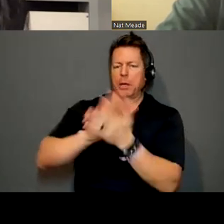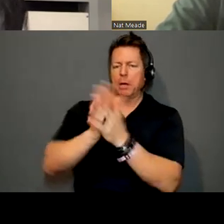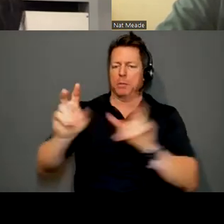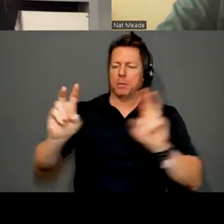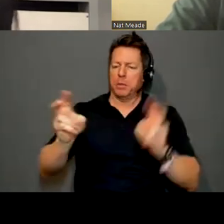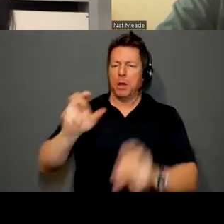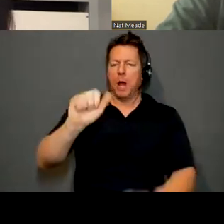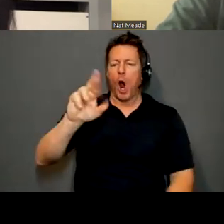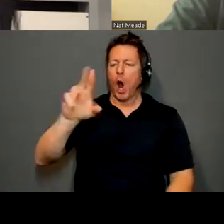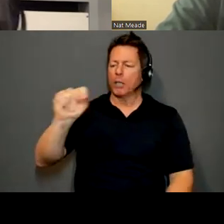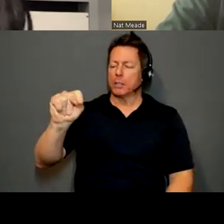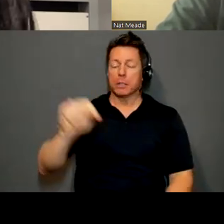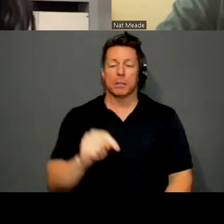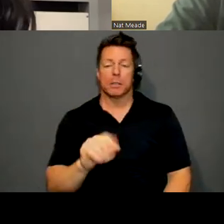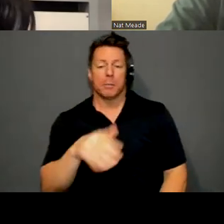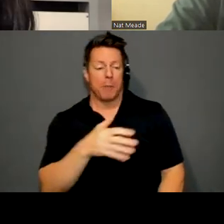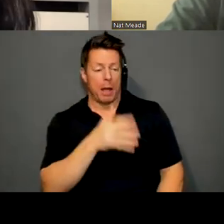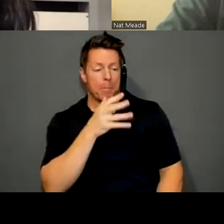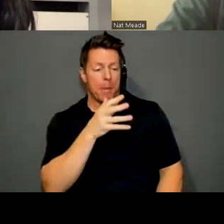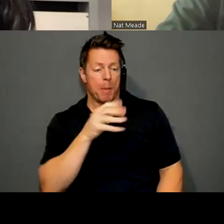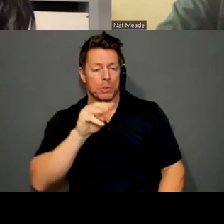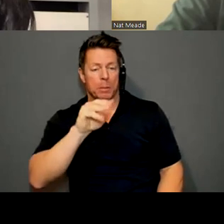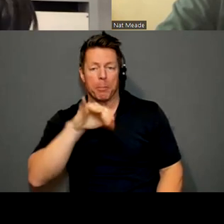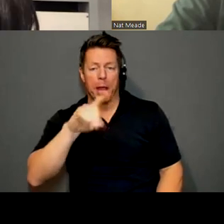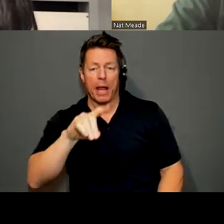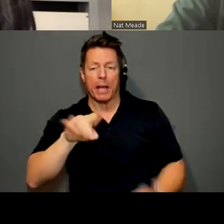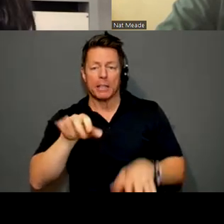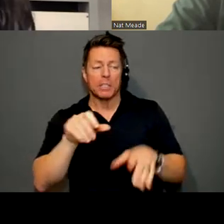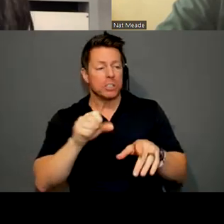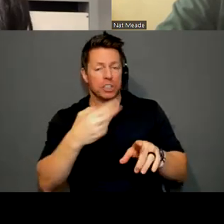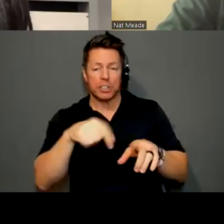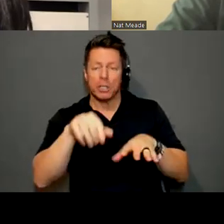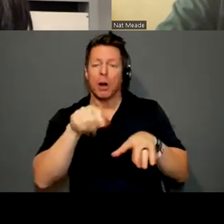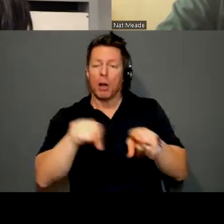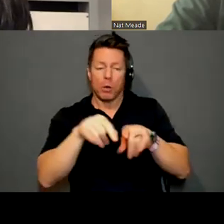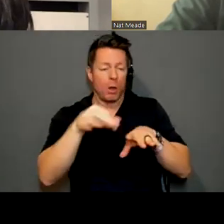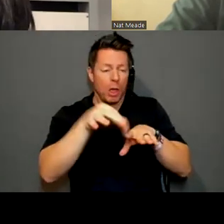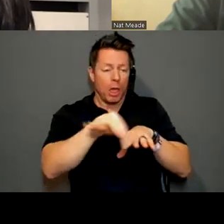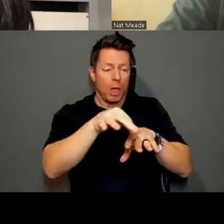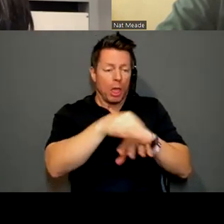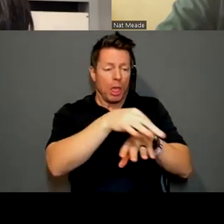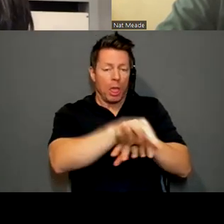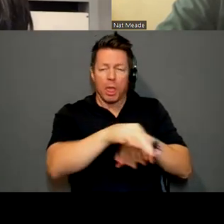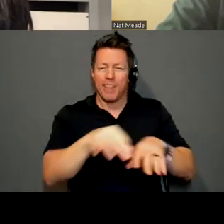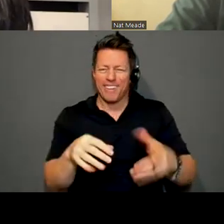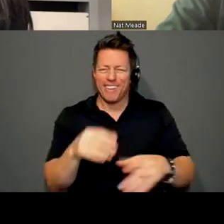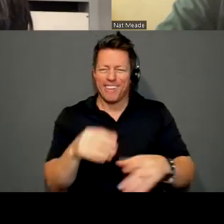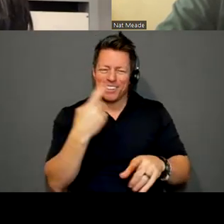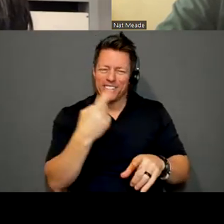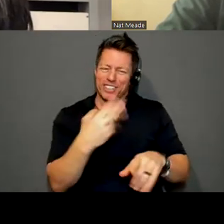My mom was, like, a maid, did nails. There's countless professions out there that work